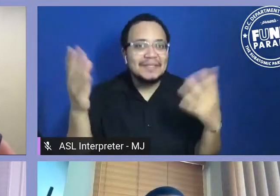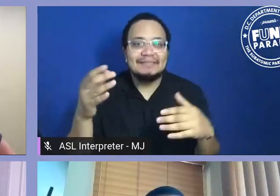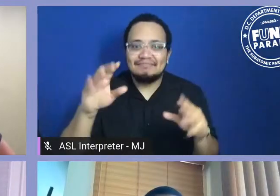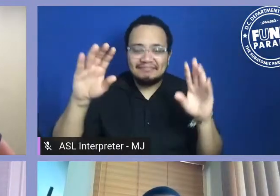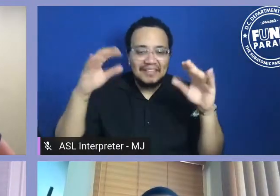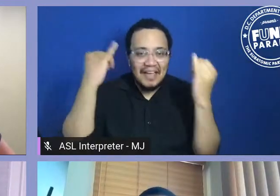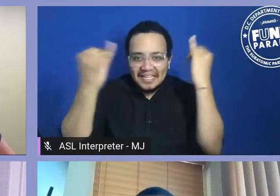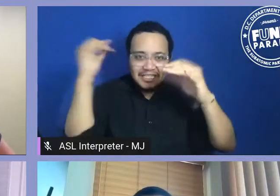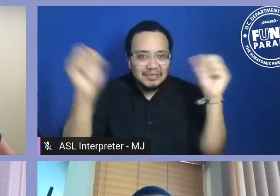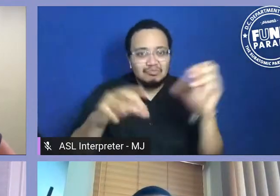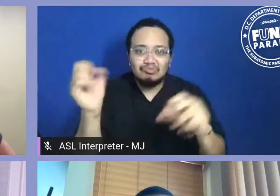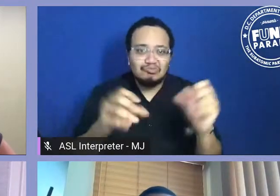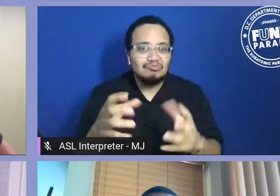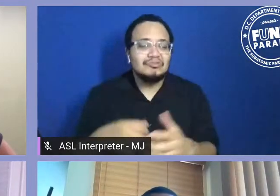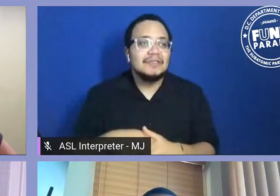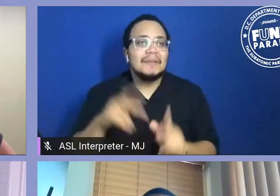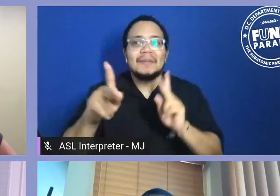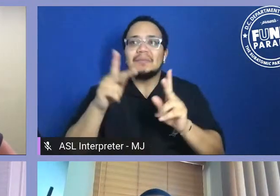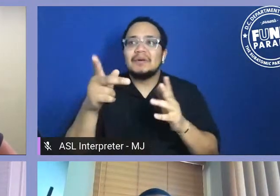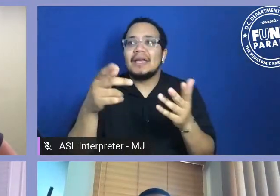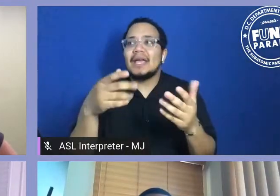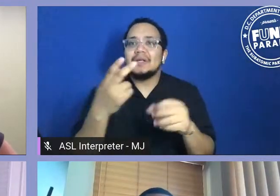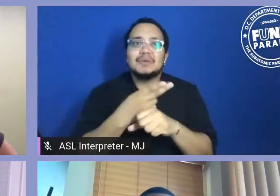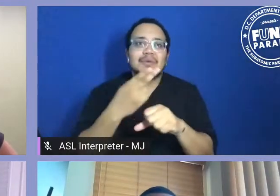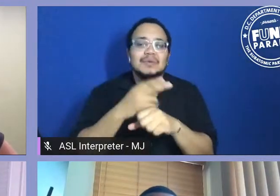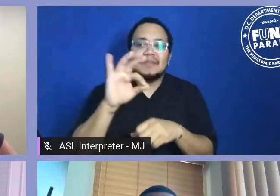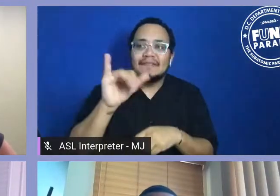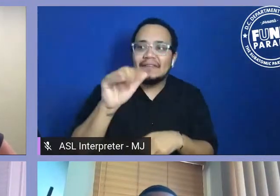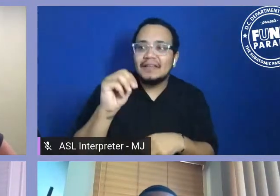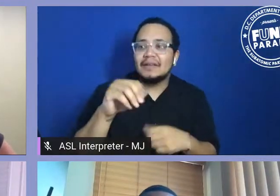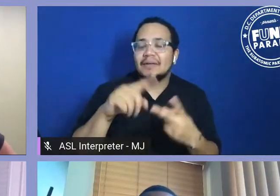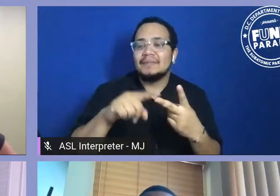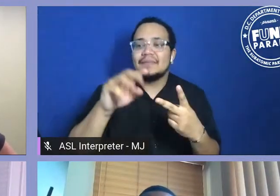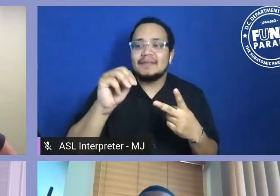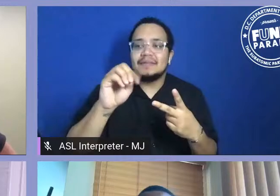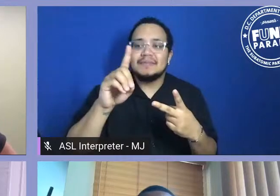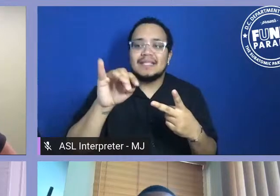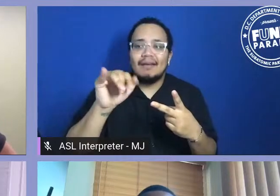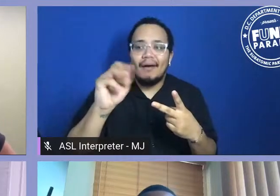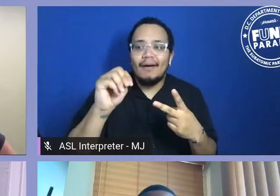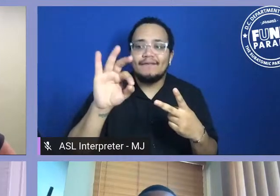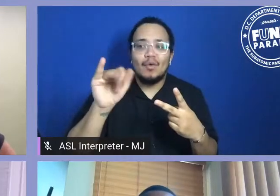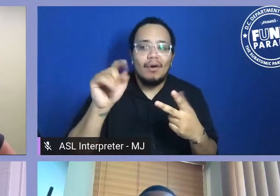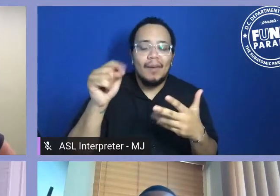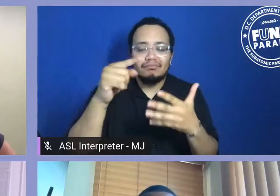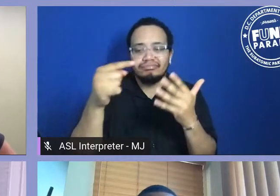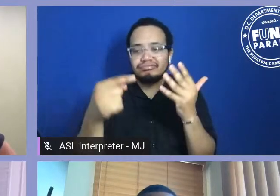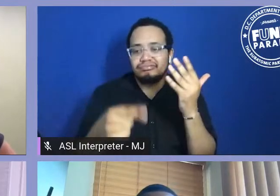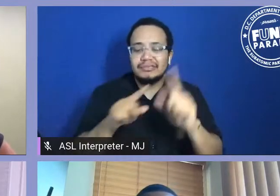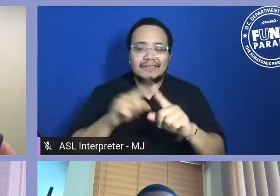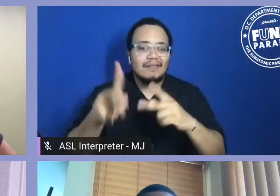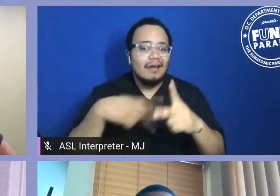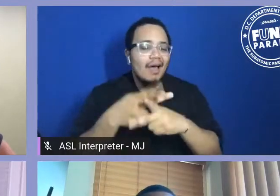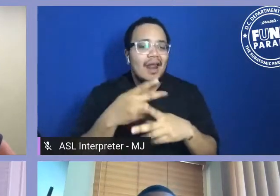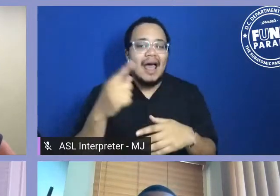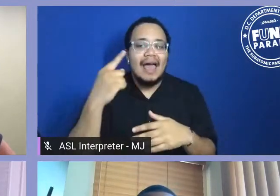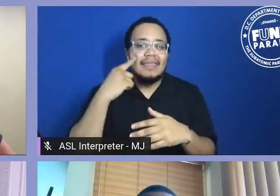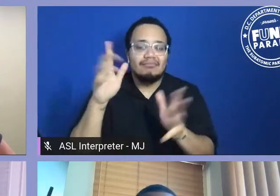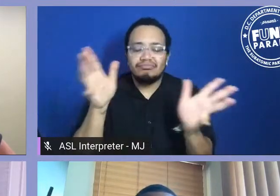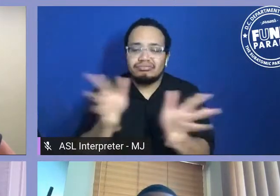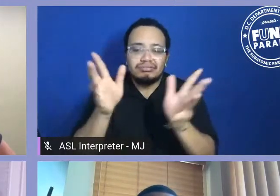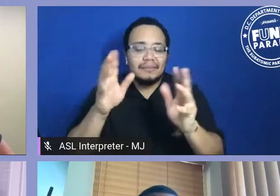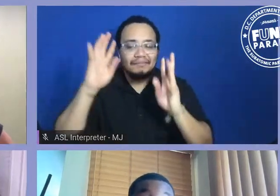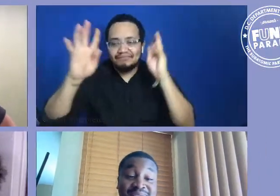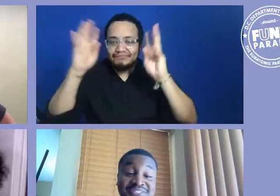their phone, from their digital camera, medium format, film camera, you know, whatever. I think it's just innovation is going to continue to be pushed forward. And I think